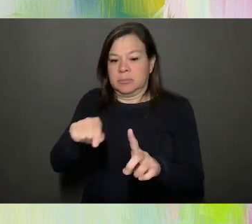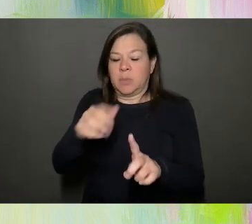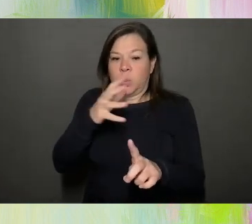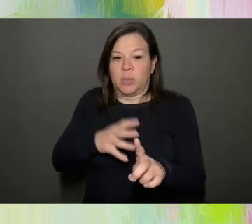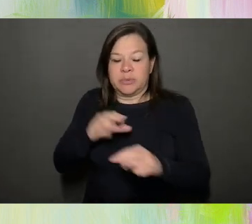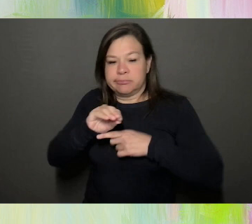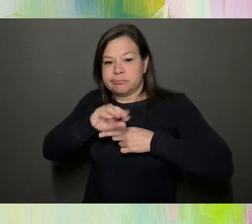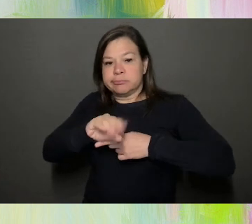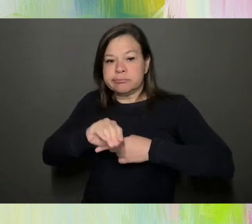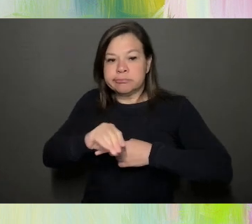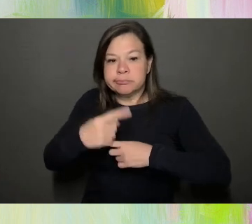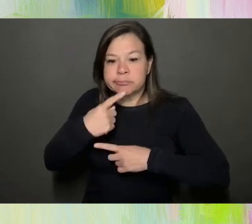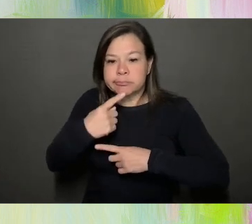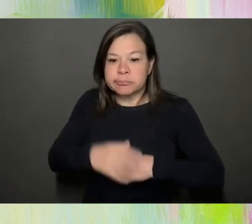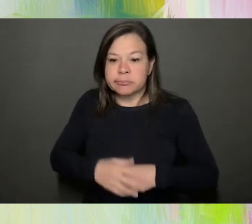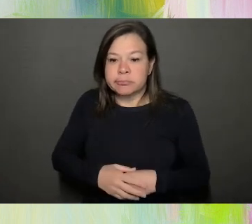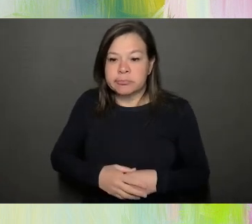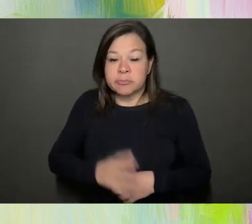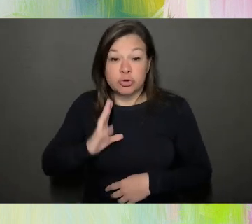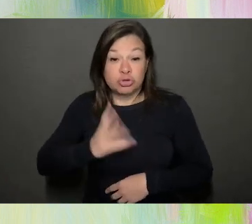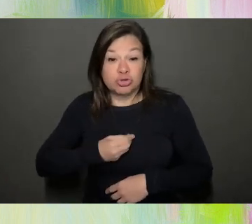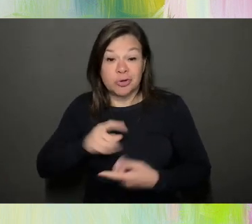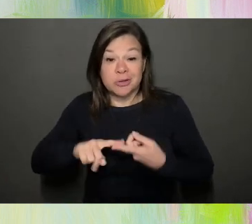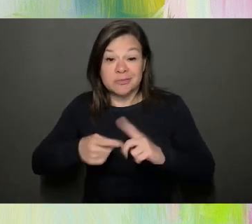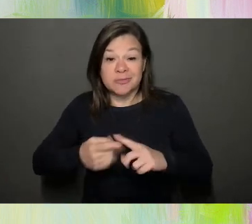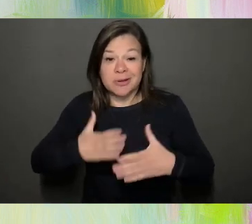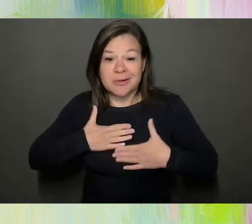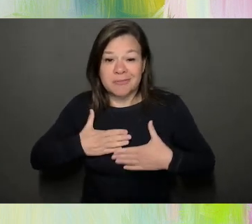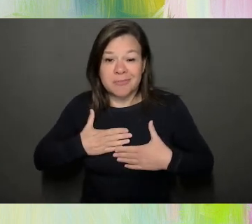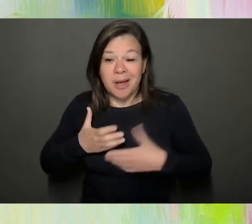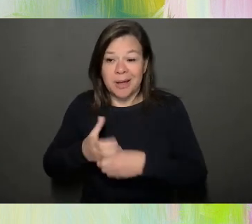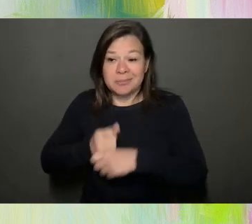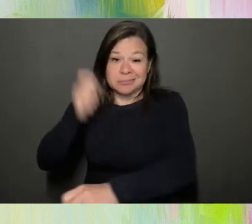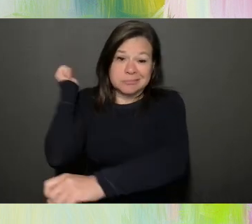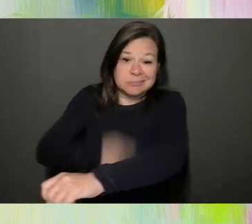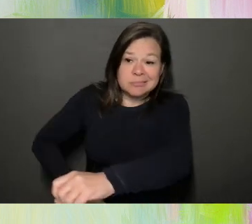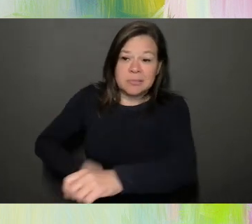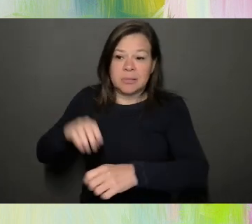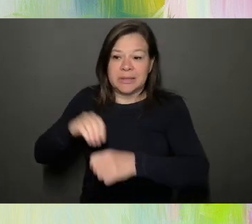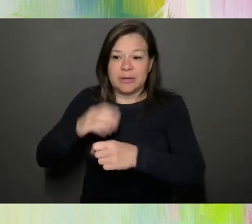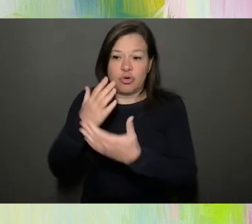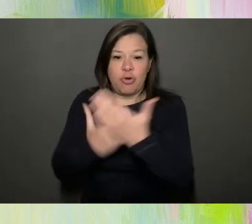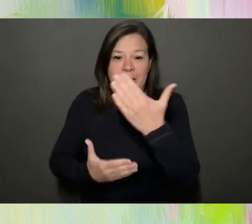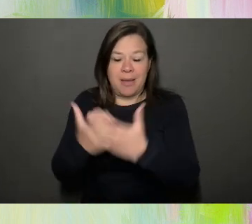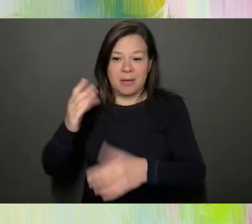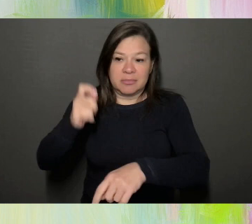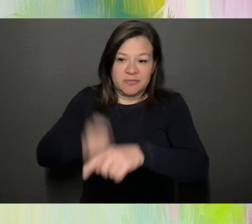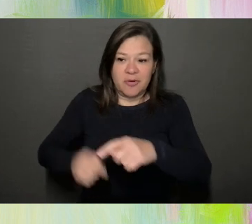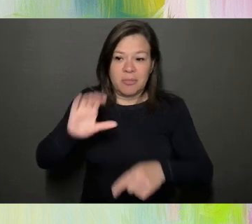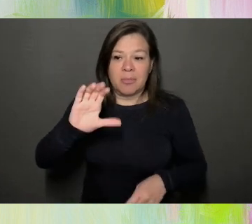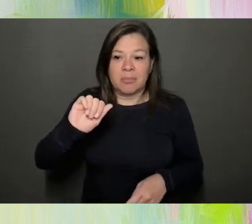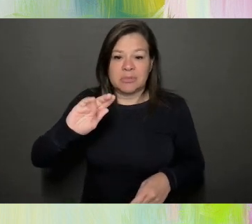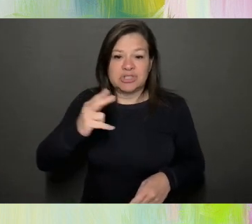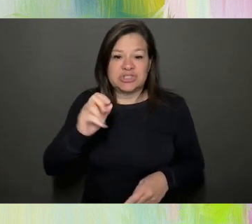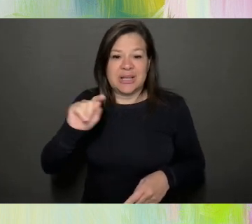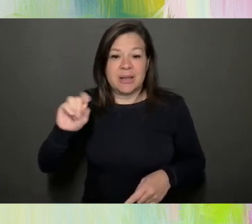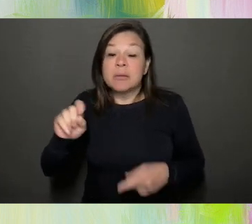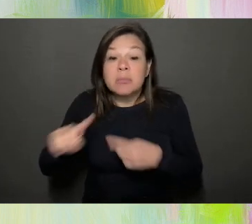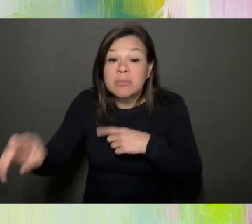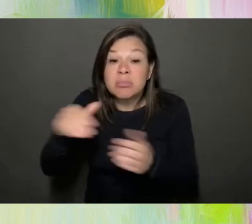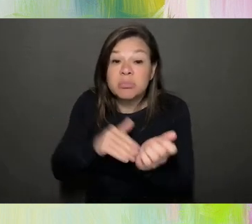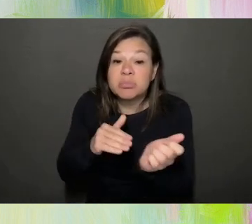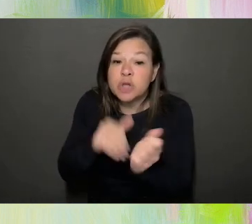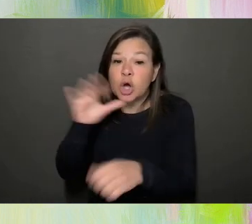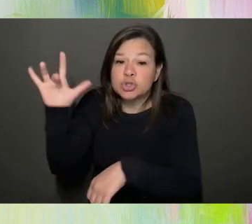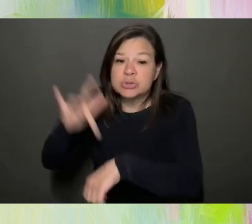and says, a trans friend of mine received a machete injury in her hands and many doctors would not touch her. Doctors